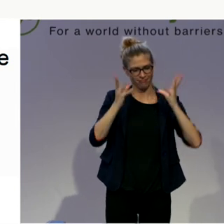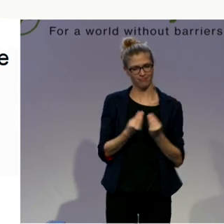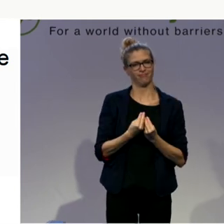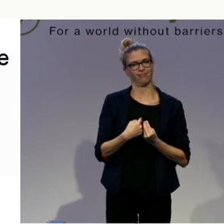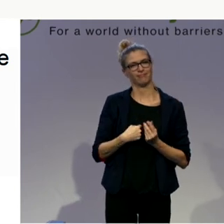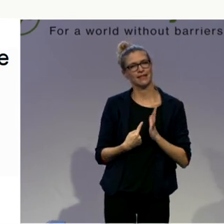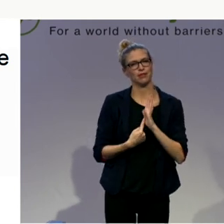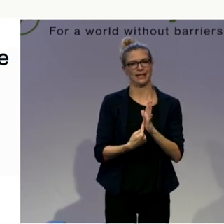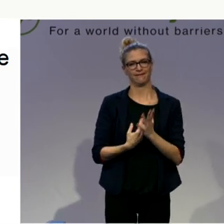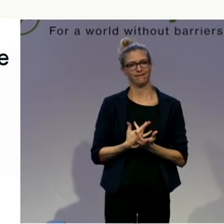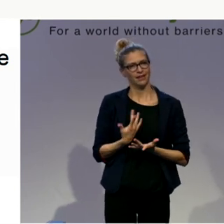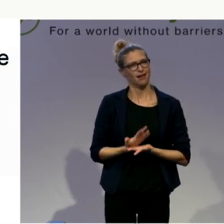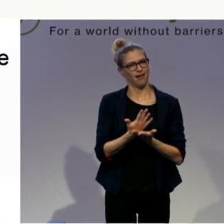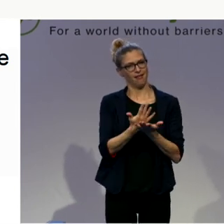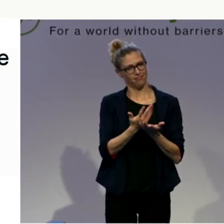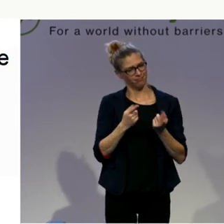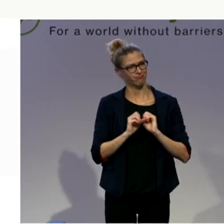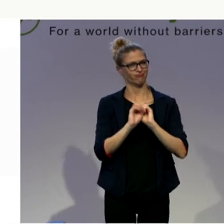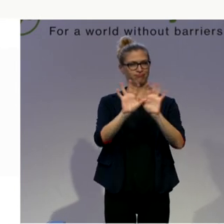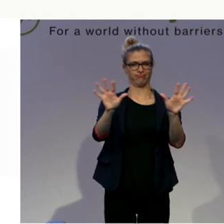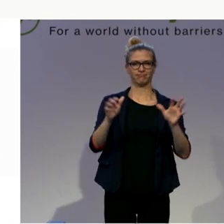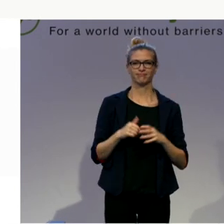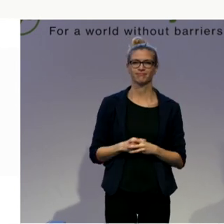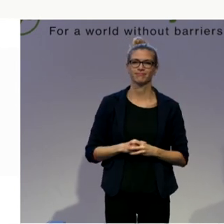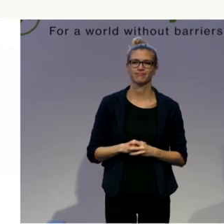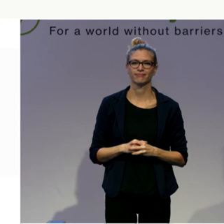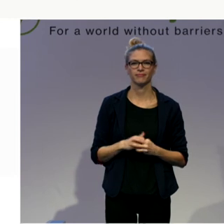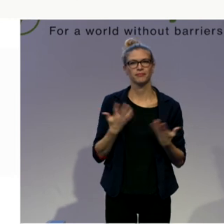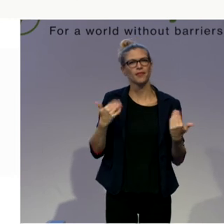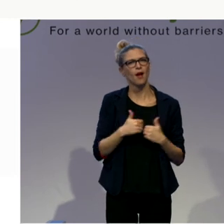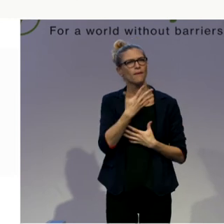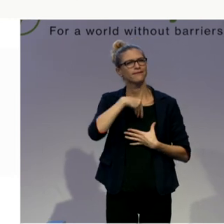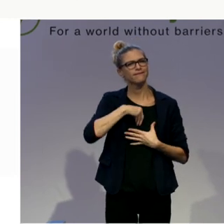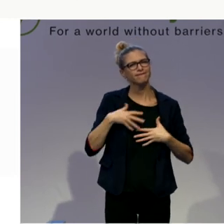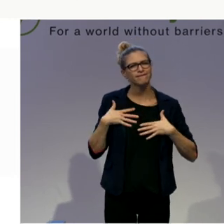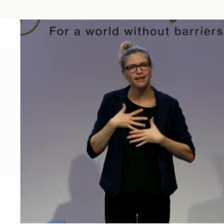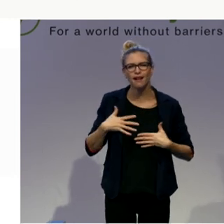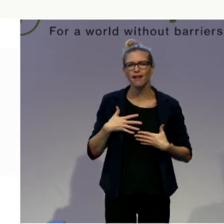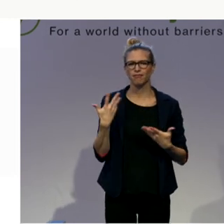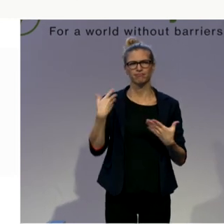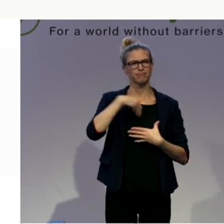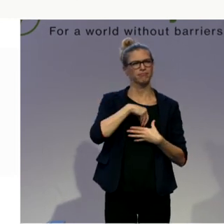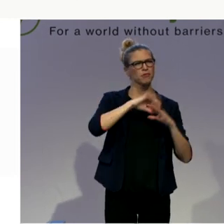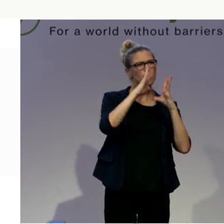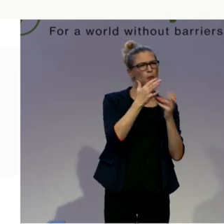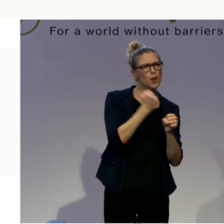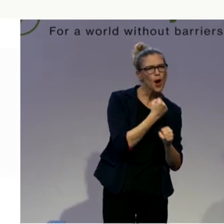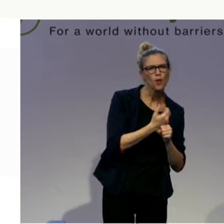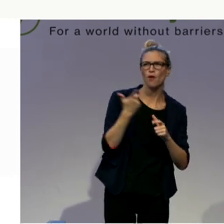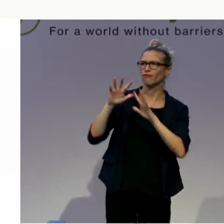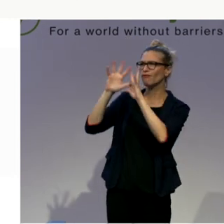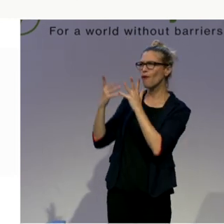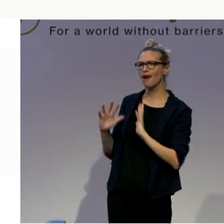these three days. How they feel and how they work with the topic of being an institution on